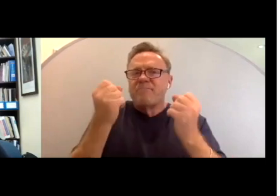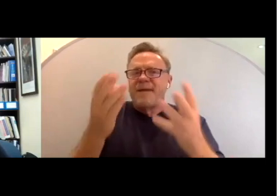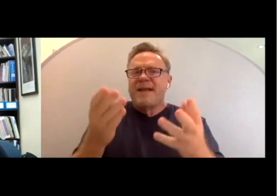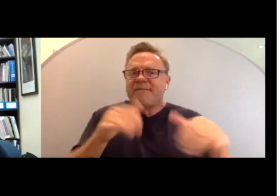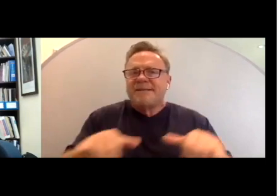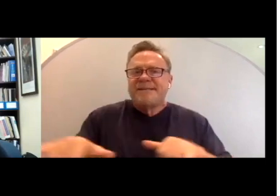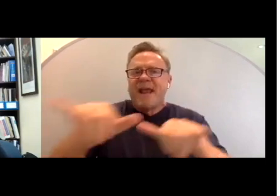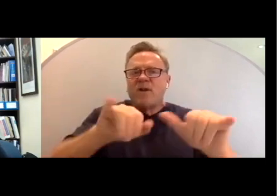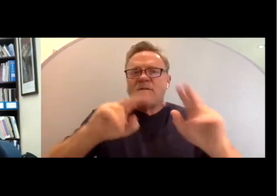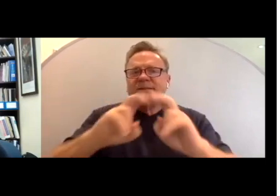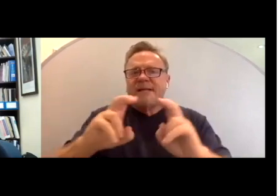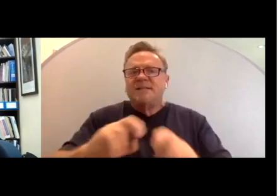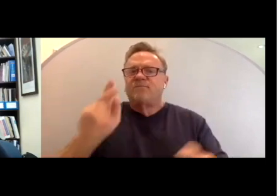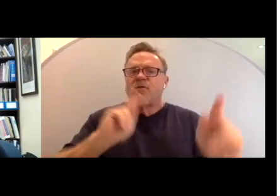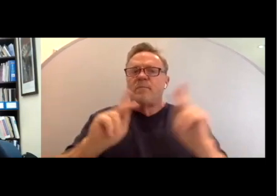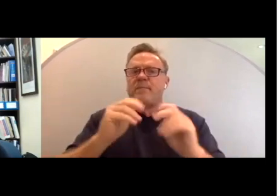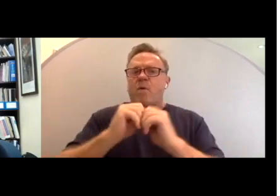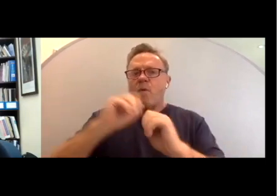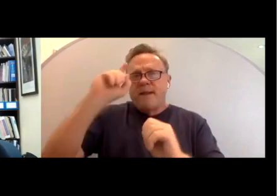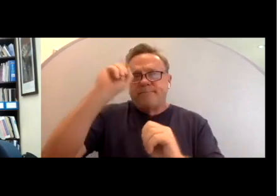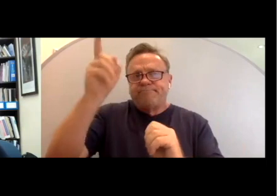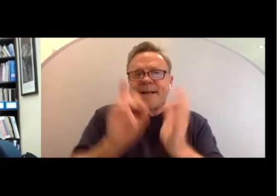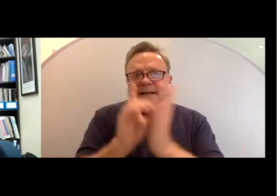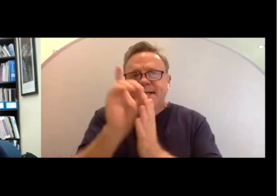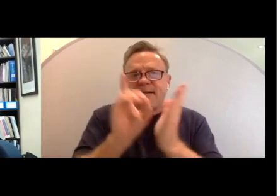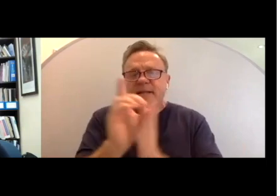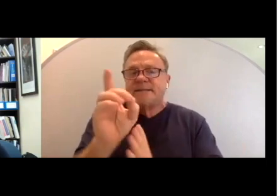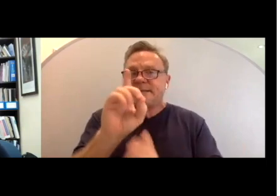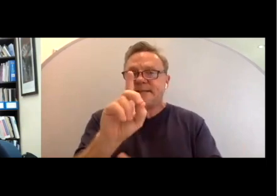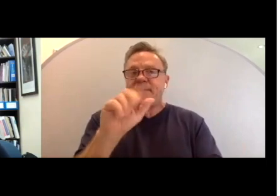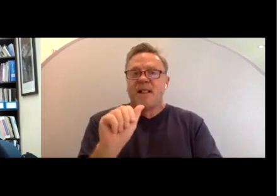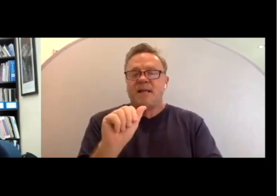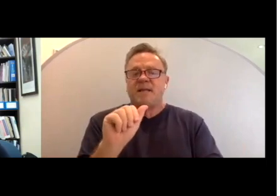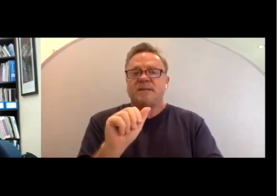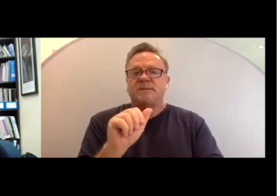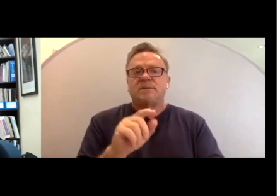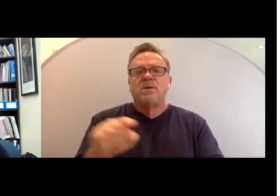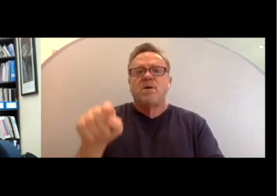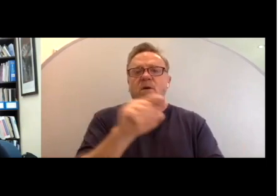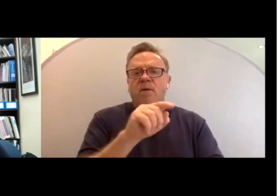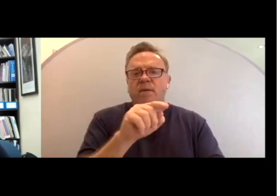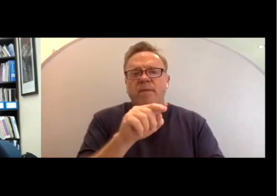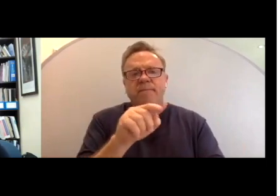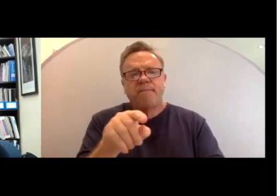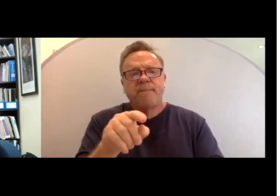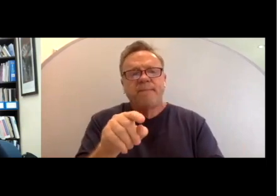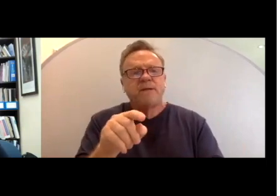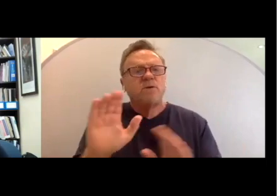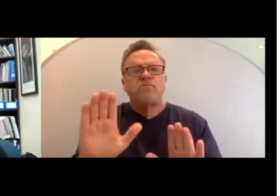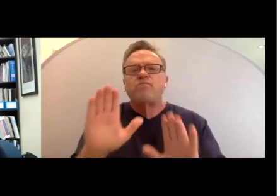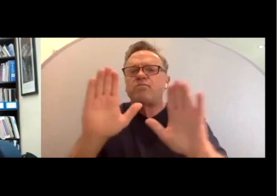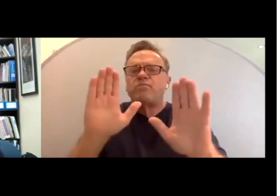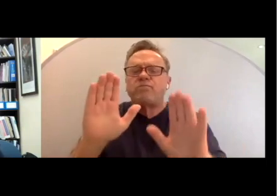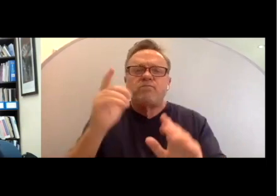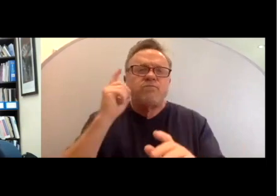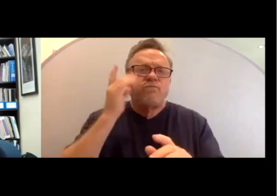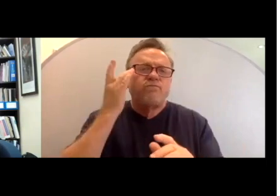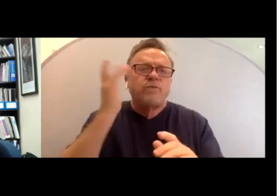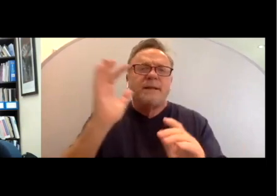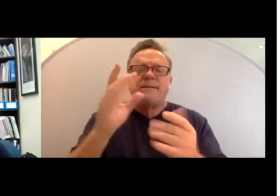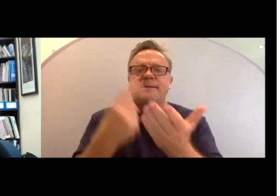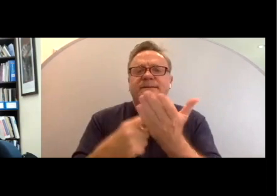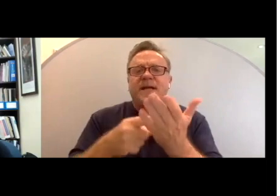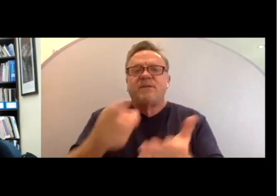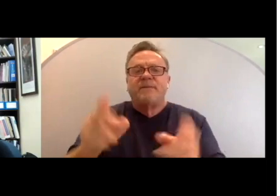assessments for persons with intellectual and developmental disabilities. Bill Gaventa gives a brilliant discussion of this subject with many useful